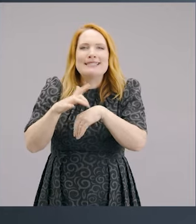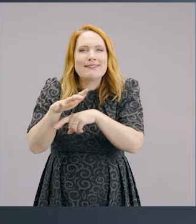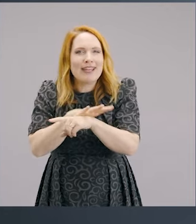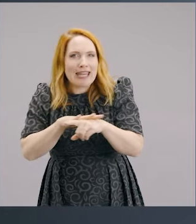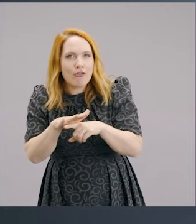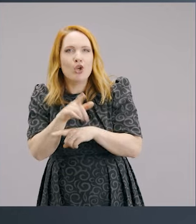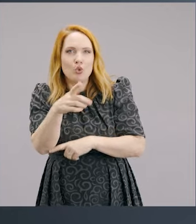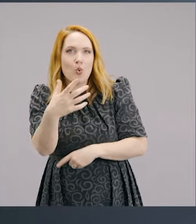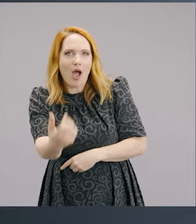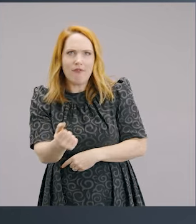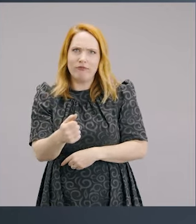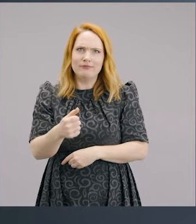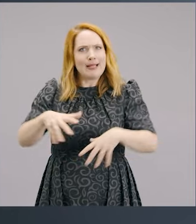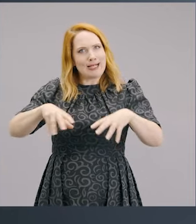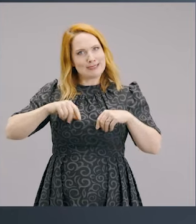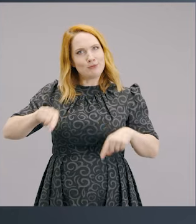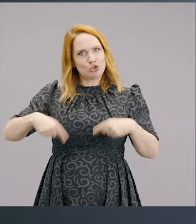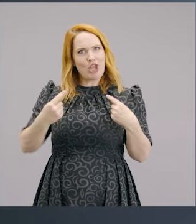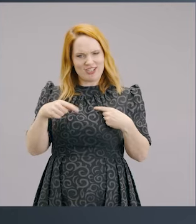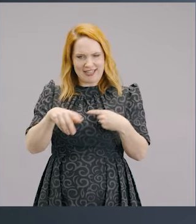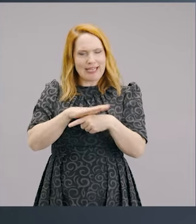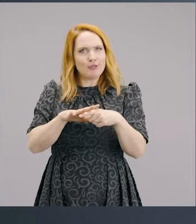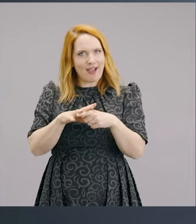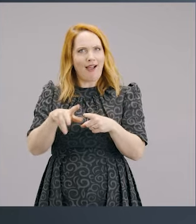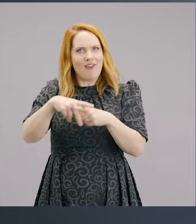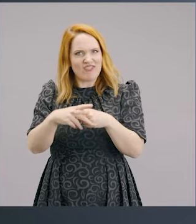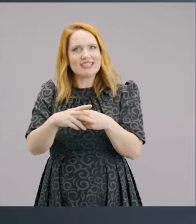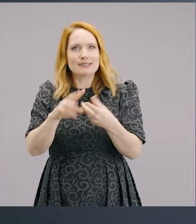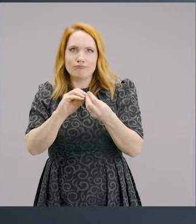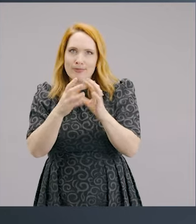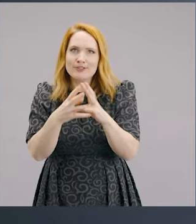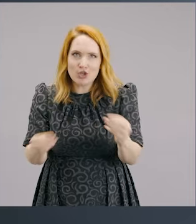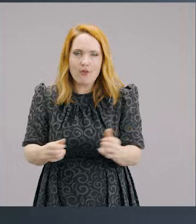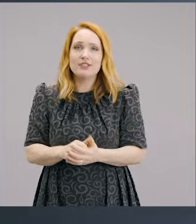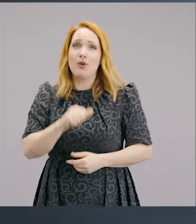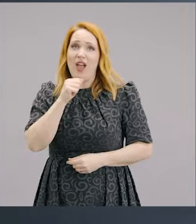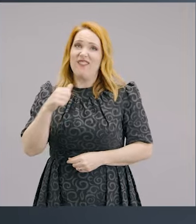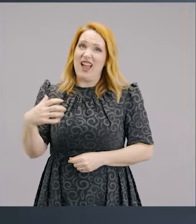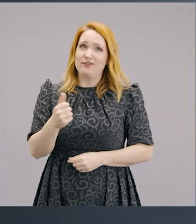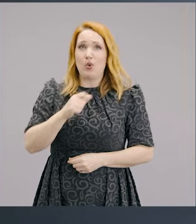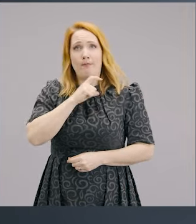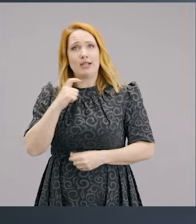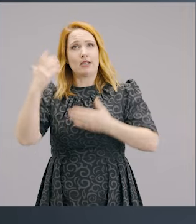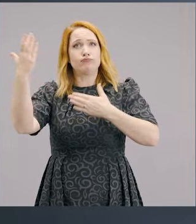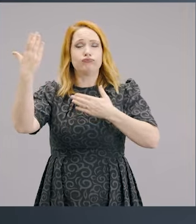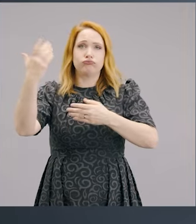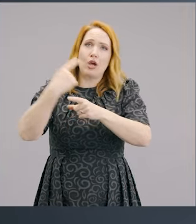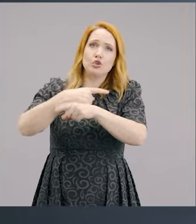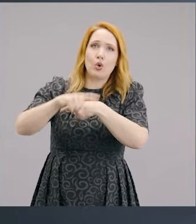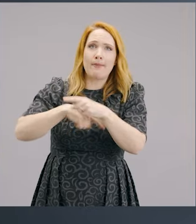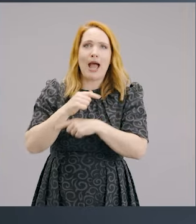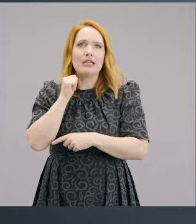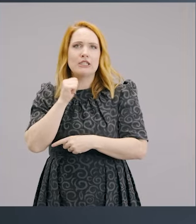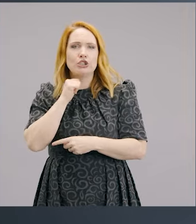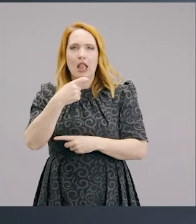take the challenge and let's fix those things. And so if we need to hear sermons on pornography or sexual sin or giving or